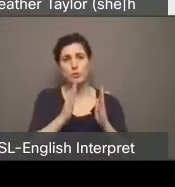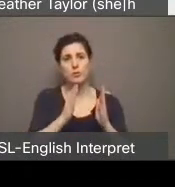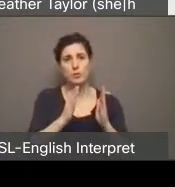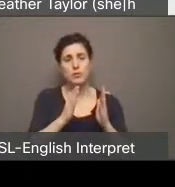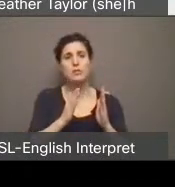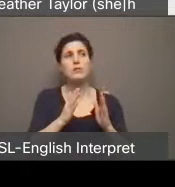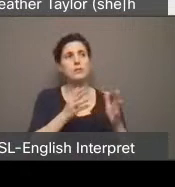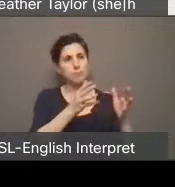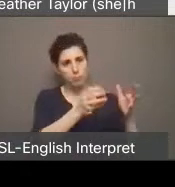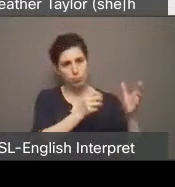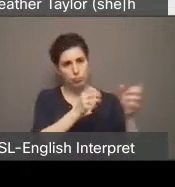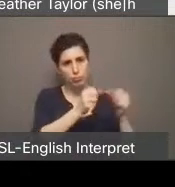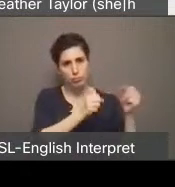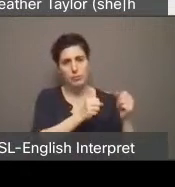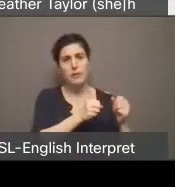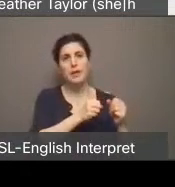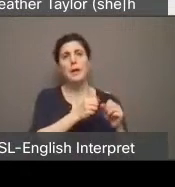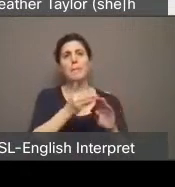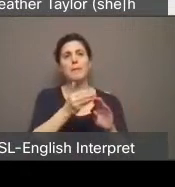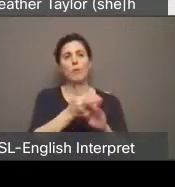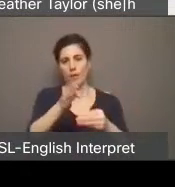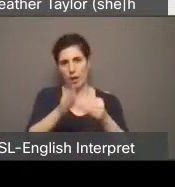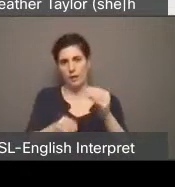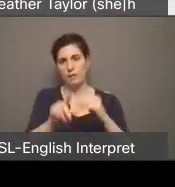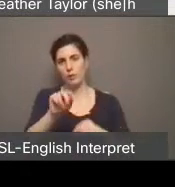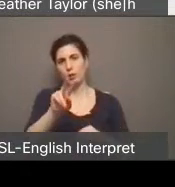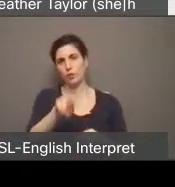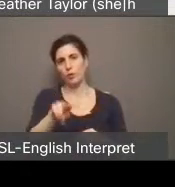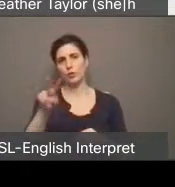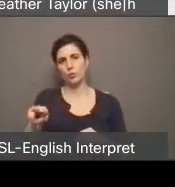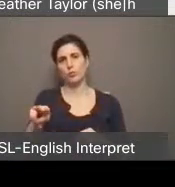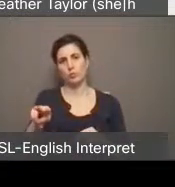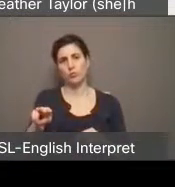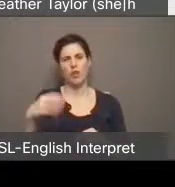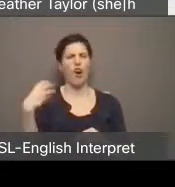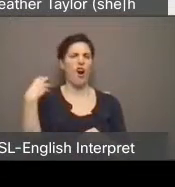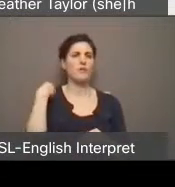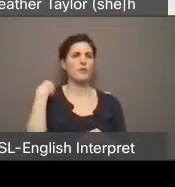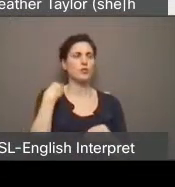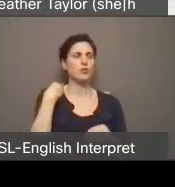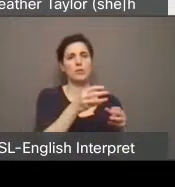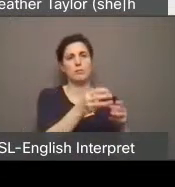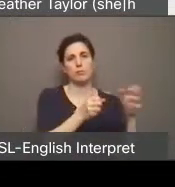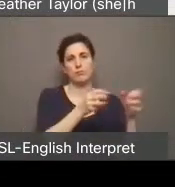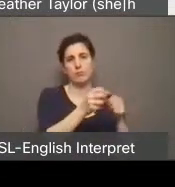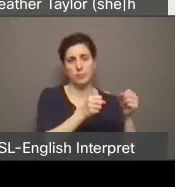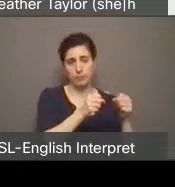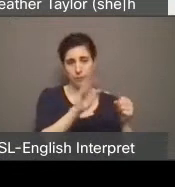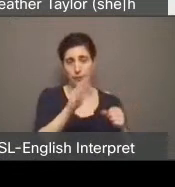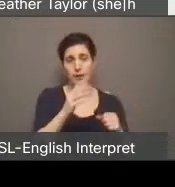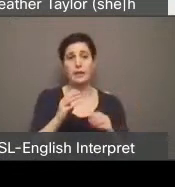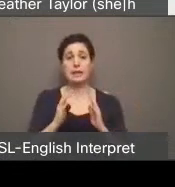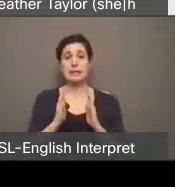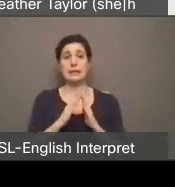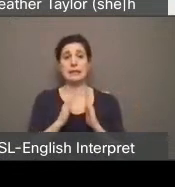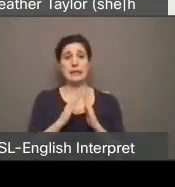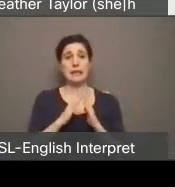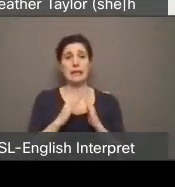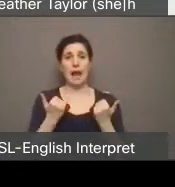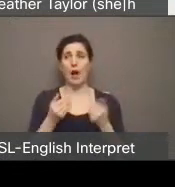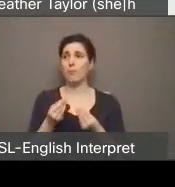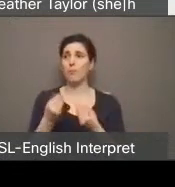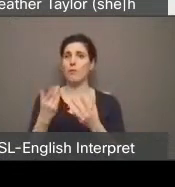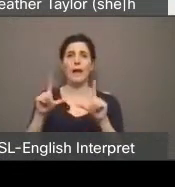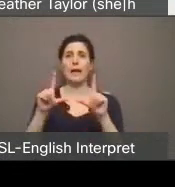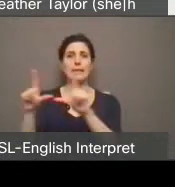the end of 2022. The city recently looked at licensing rooming houses, houses across